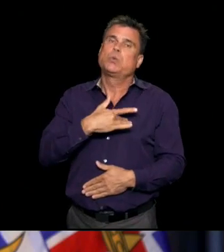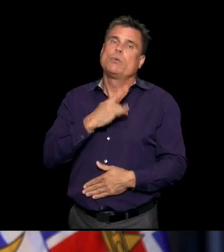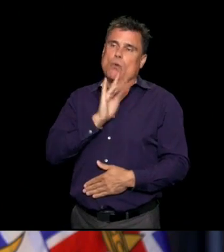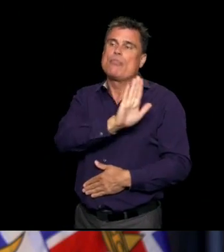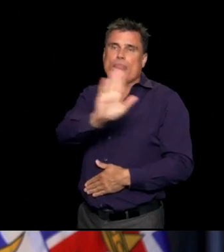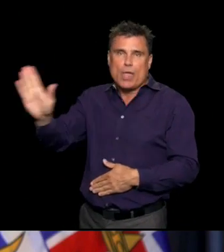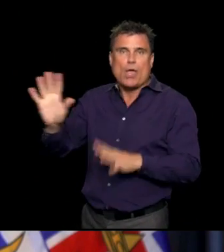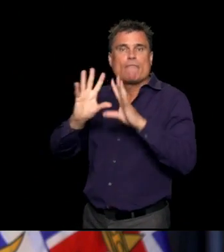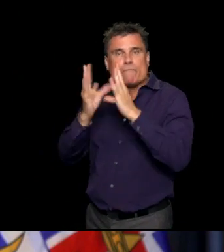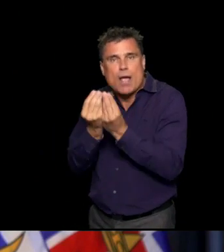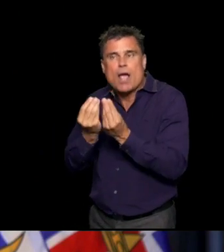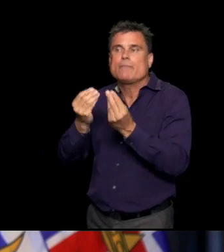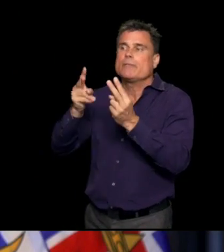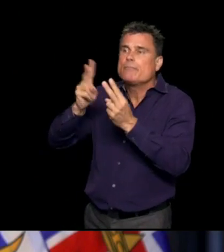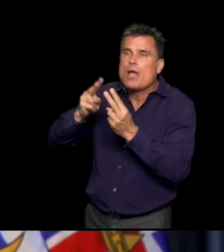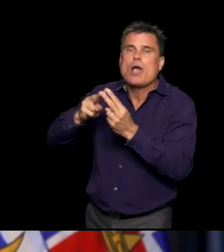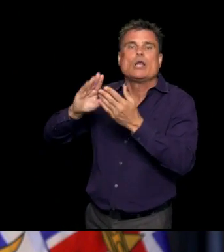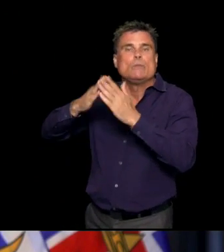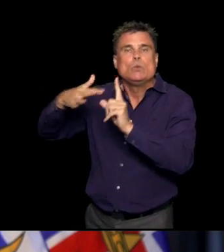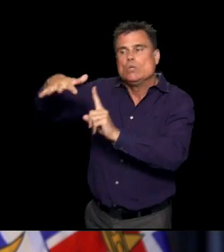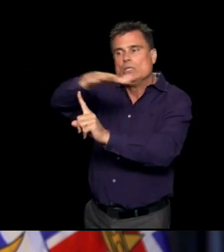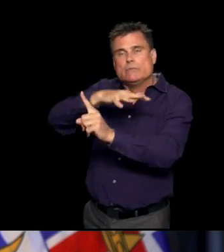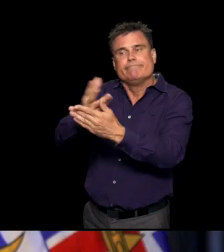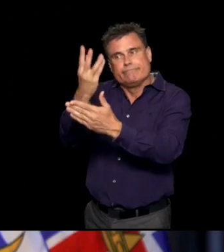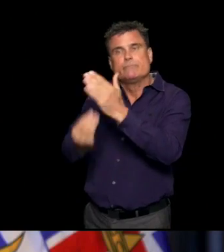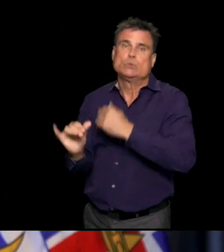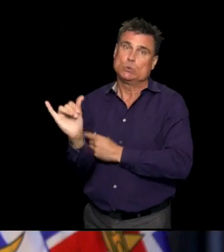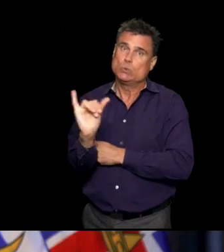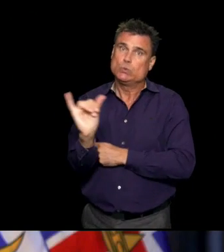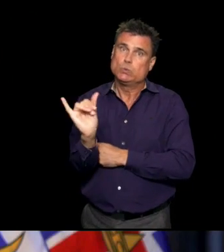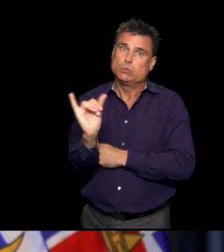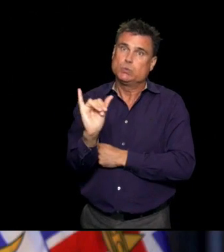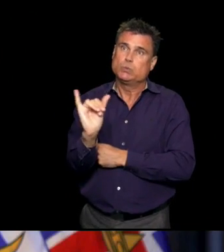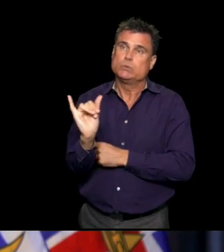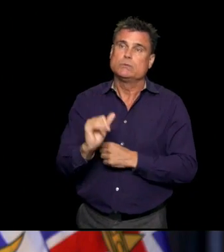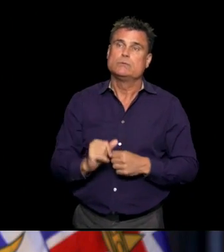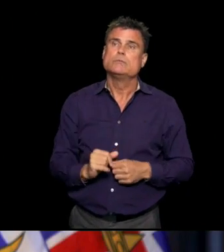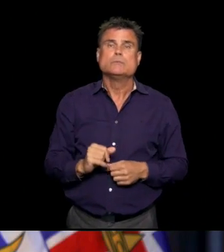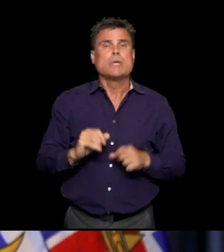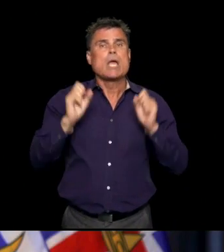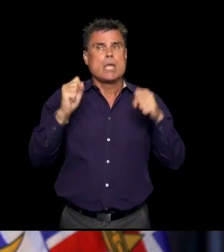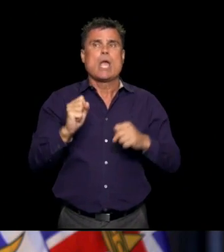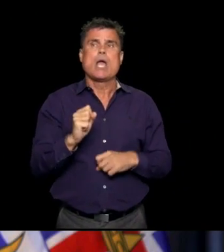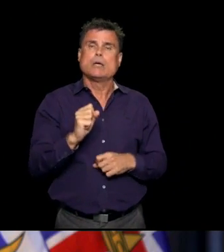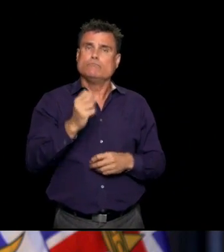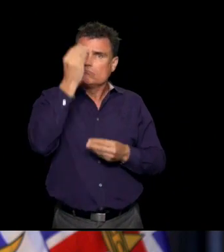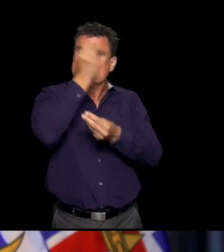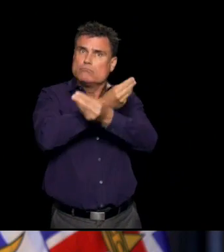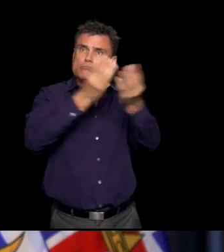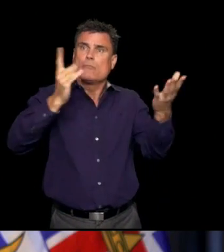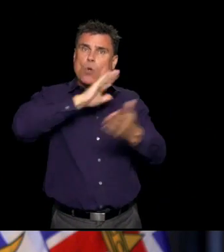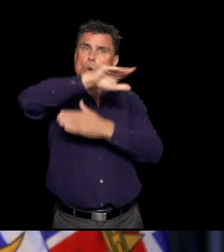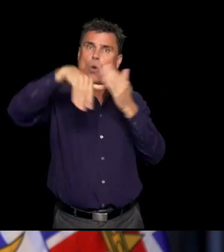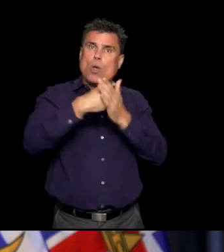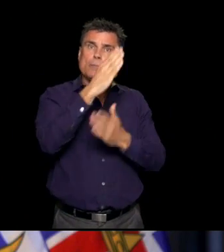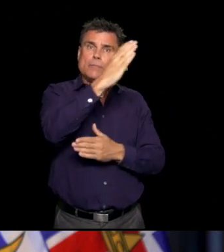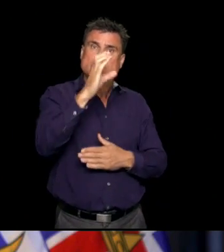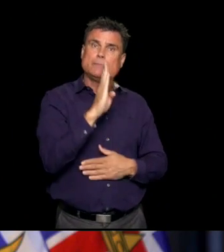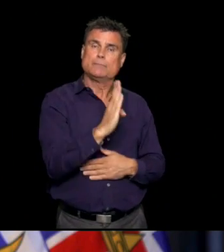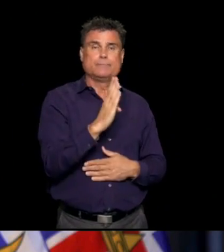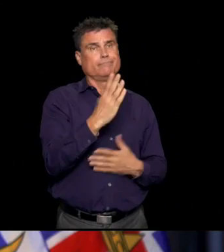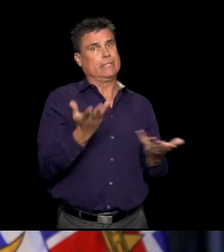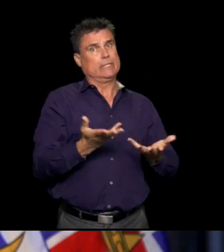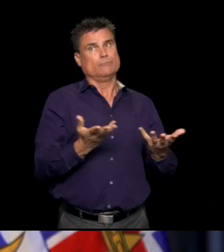both public health emergencies. And I want everybody in the province, and I know I speak for everyone in the province, when I say we grieve for their loss